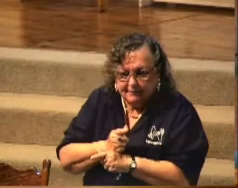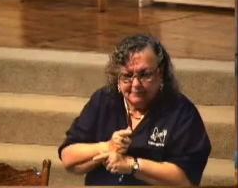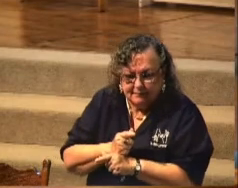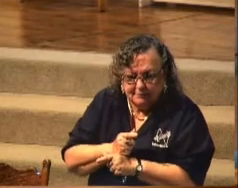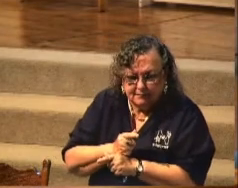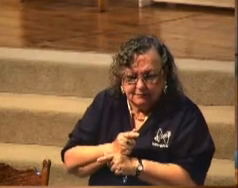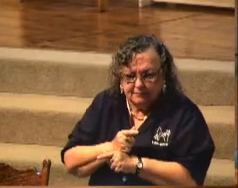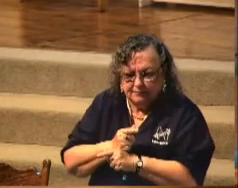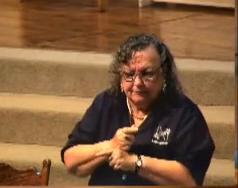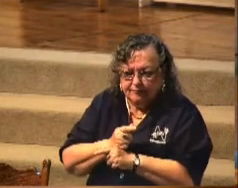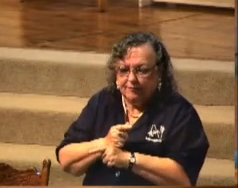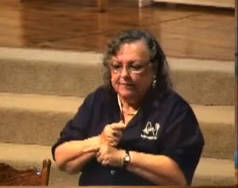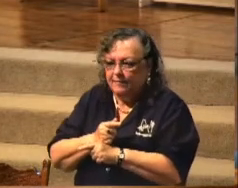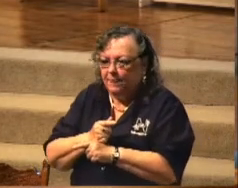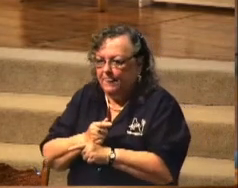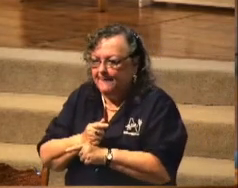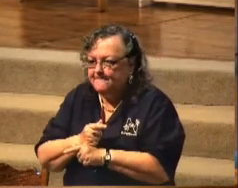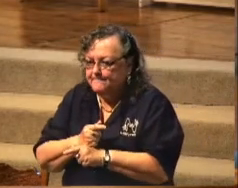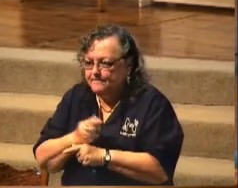I leave you with this.